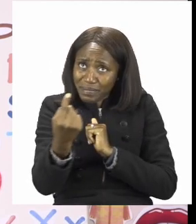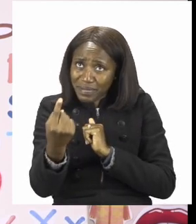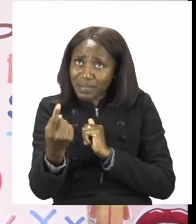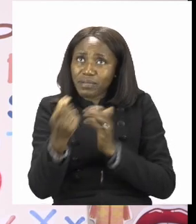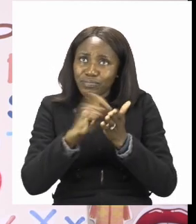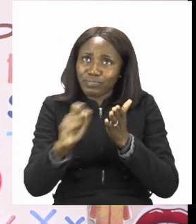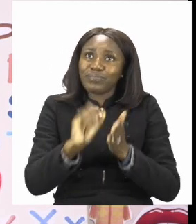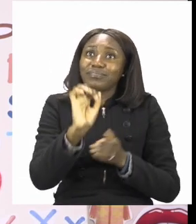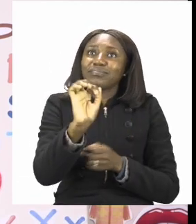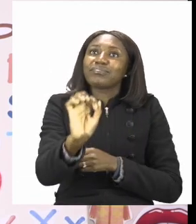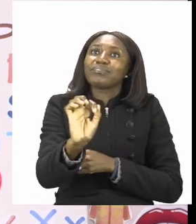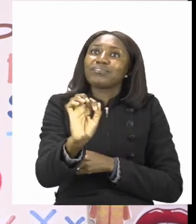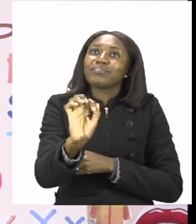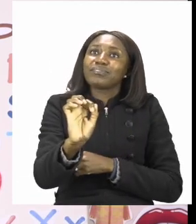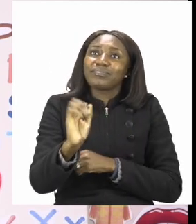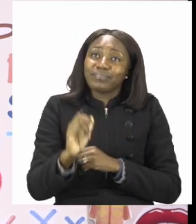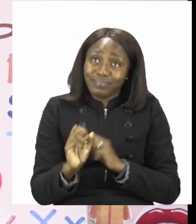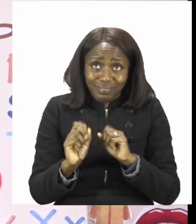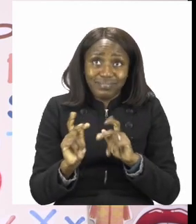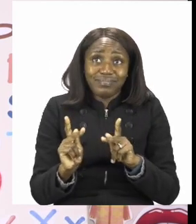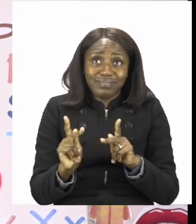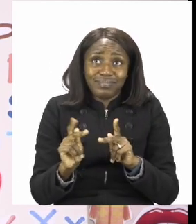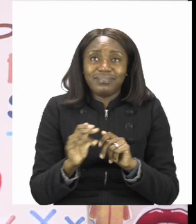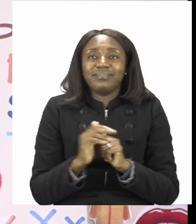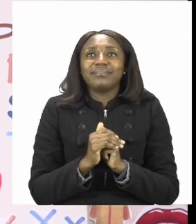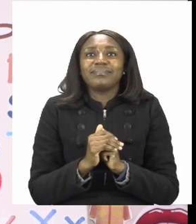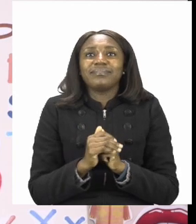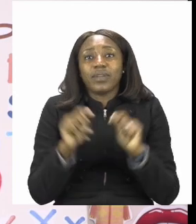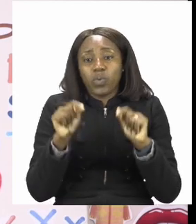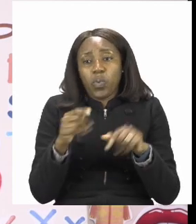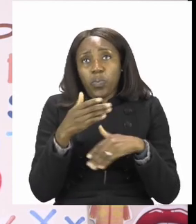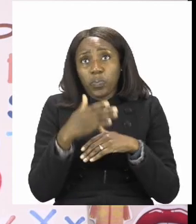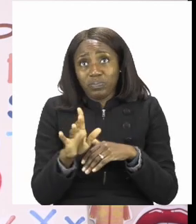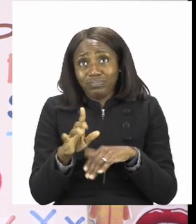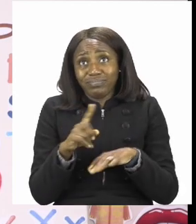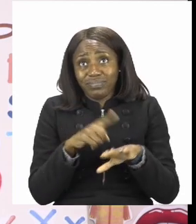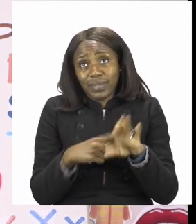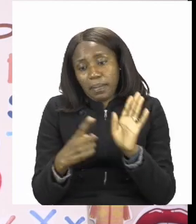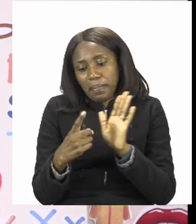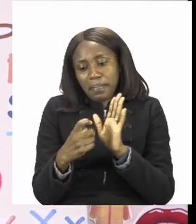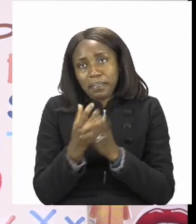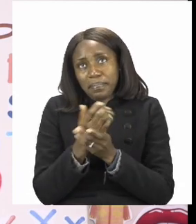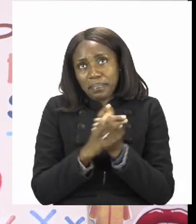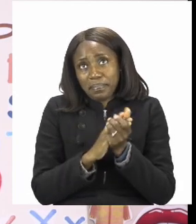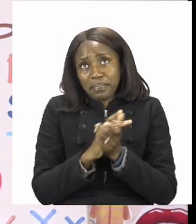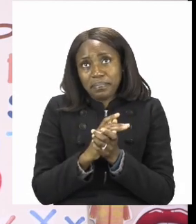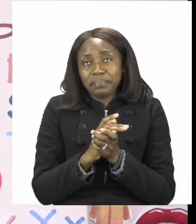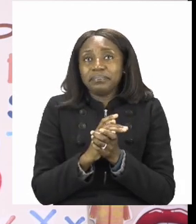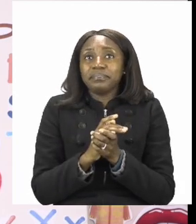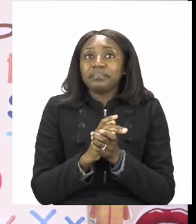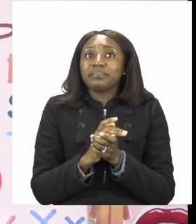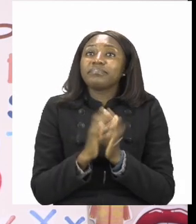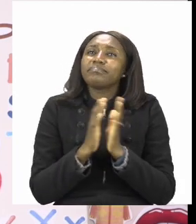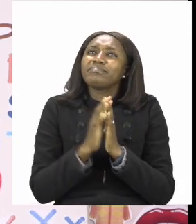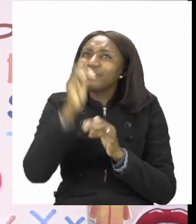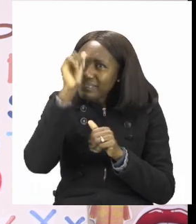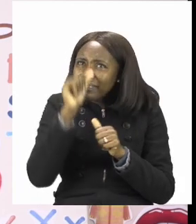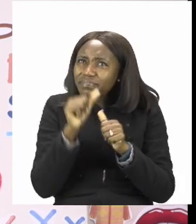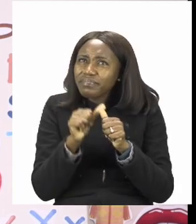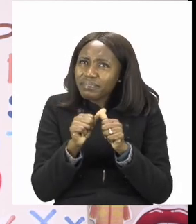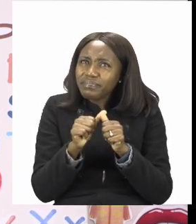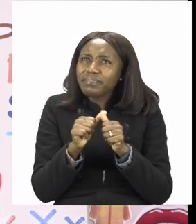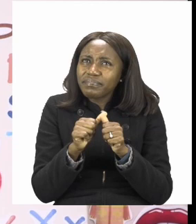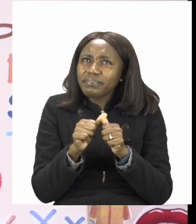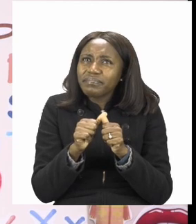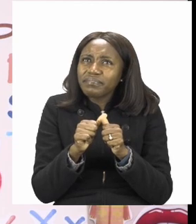by yourself. So now that we've done grade twos it's time to sanitize. Remember when we